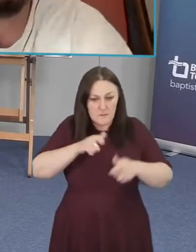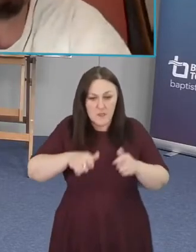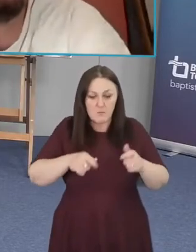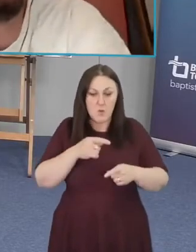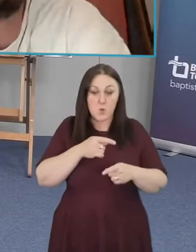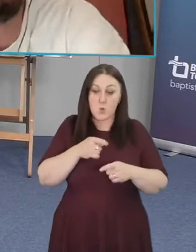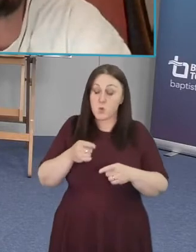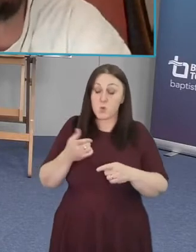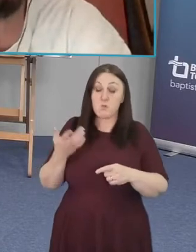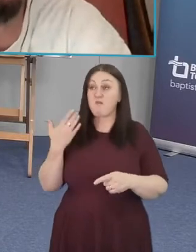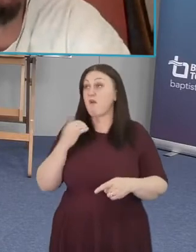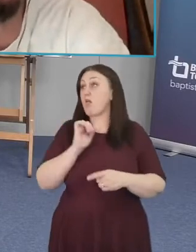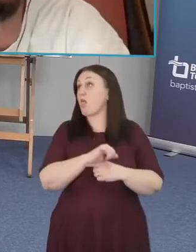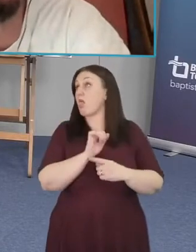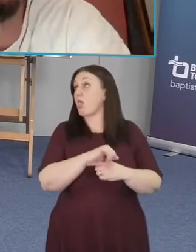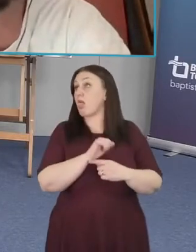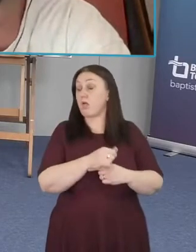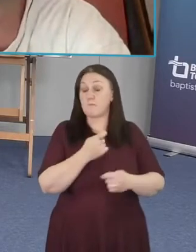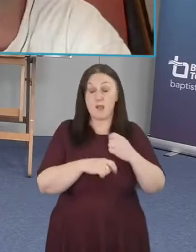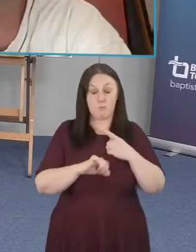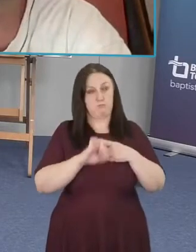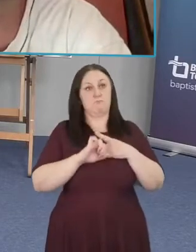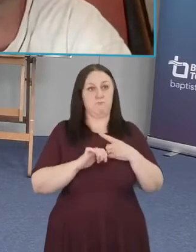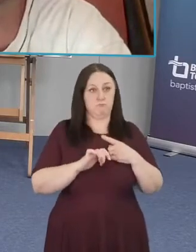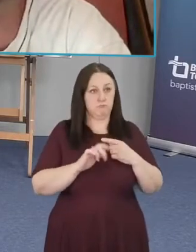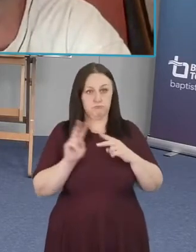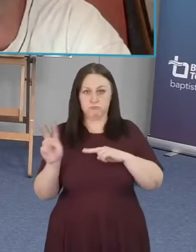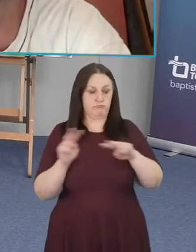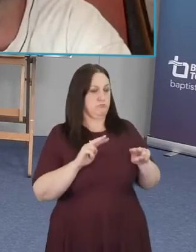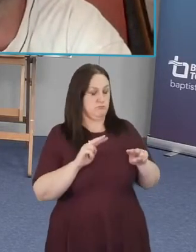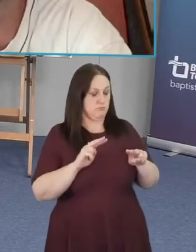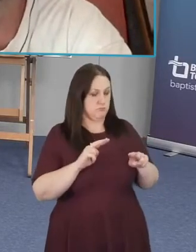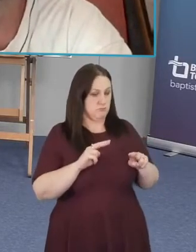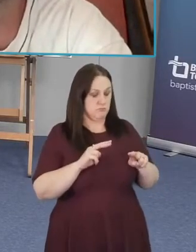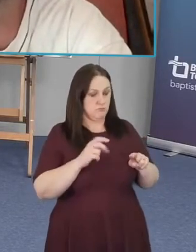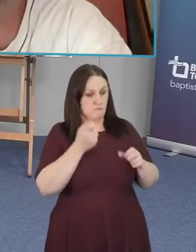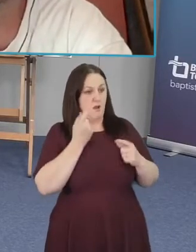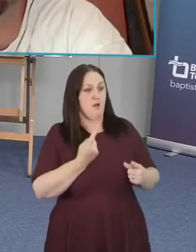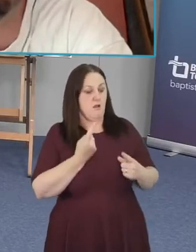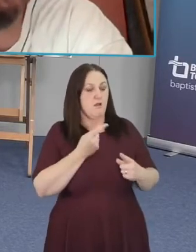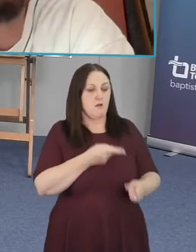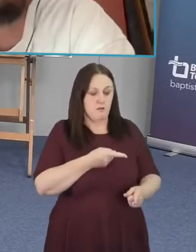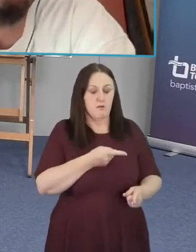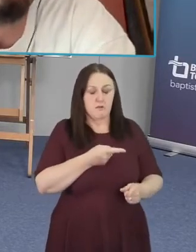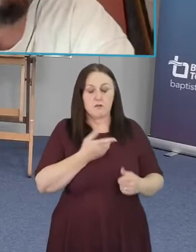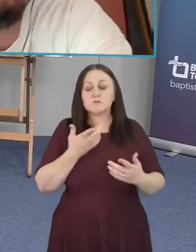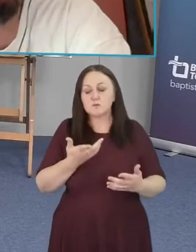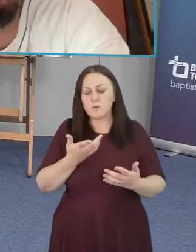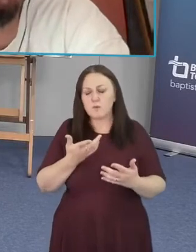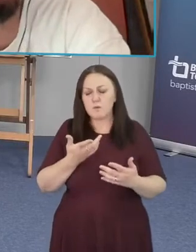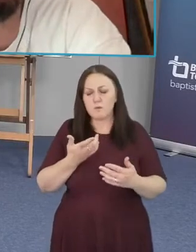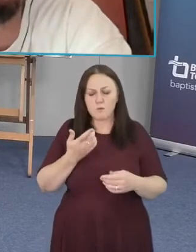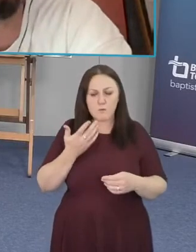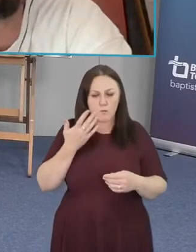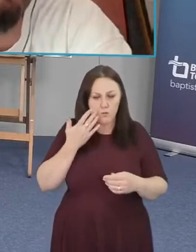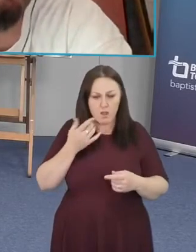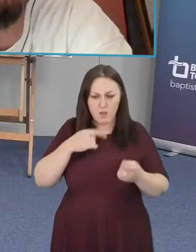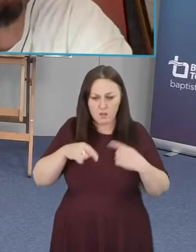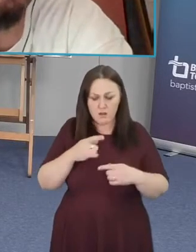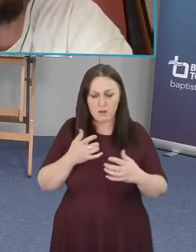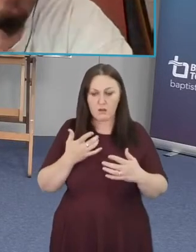are beginning to listen and um and so you know when when we